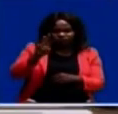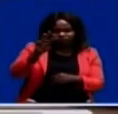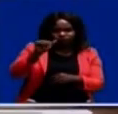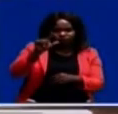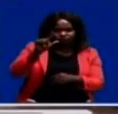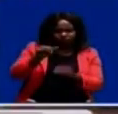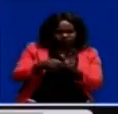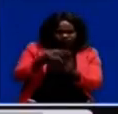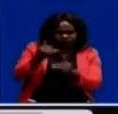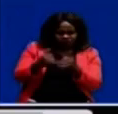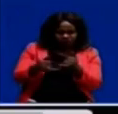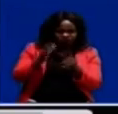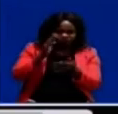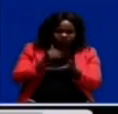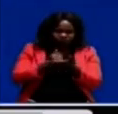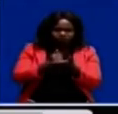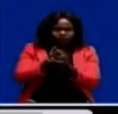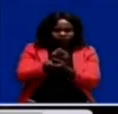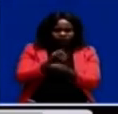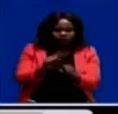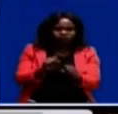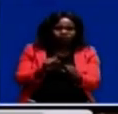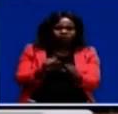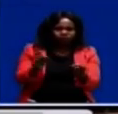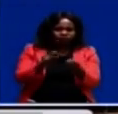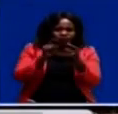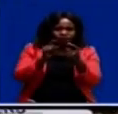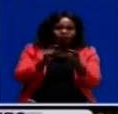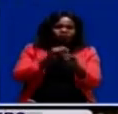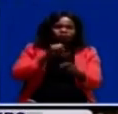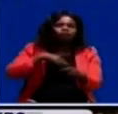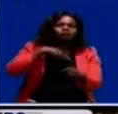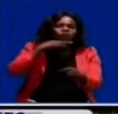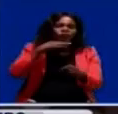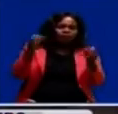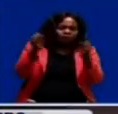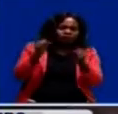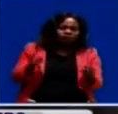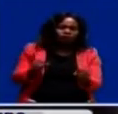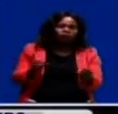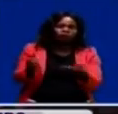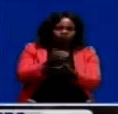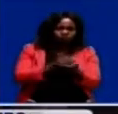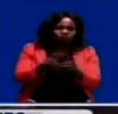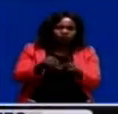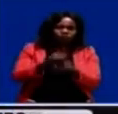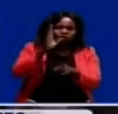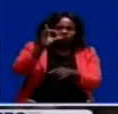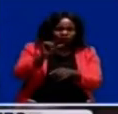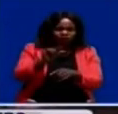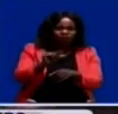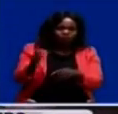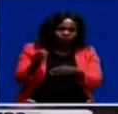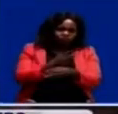completed, will help address challenges such as inadequate market structures, low revenue collections, and will also reduce trade in